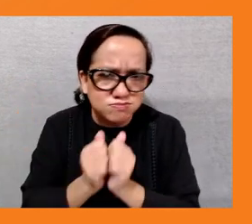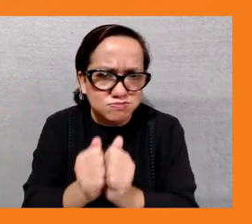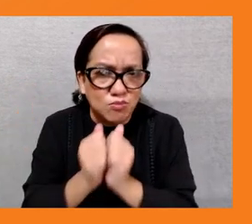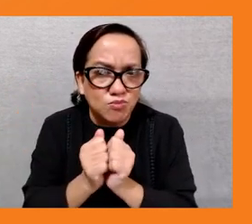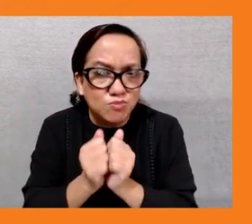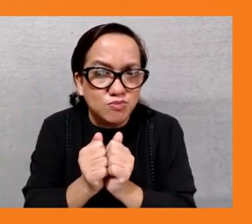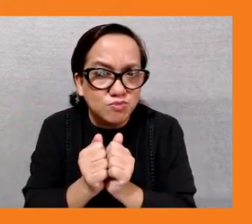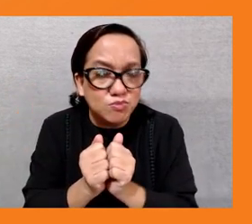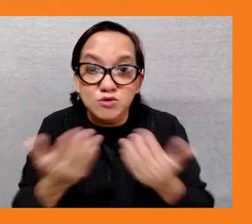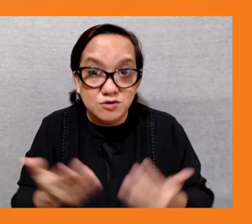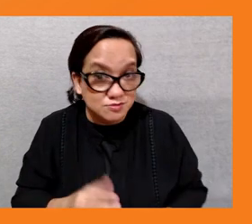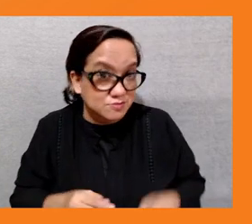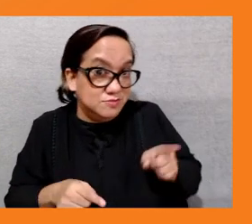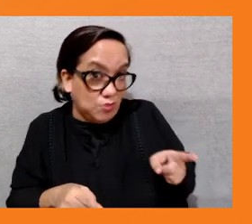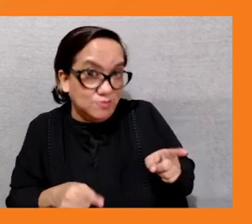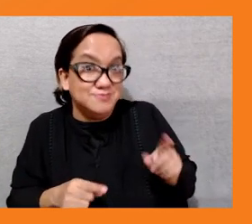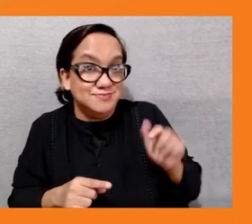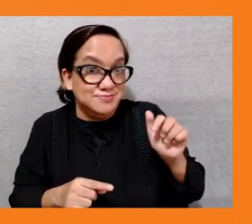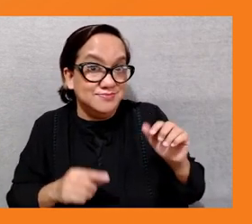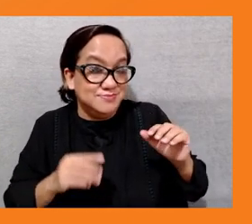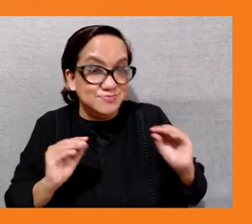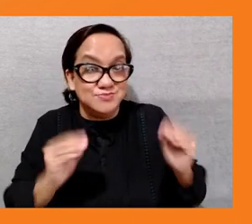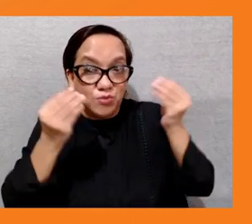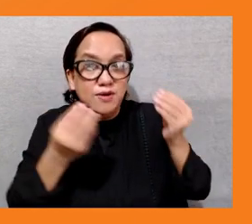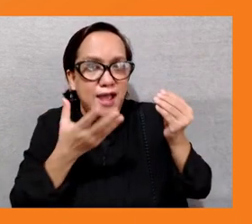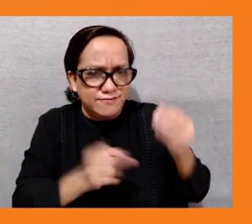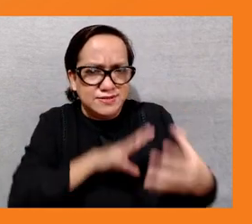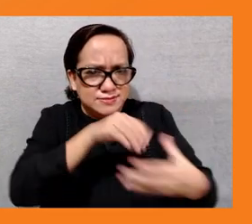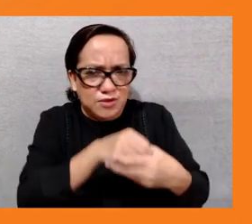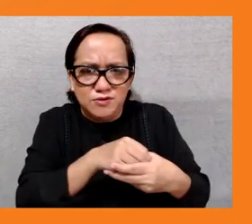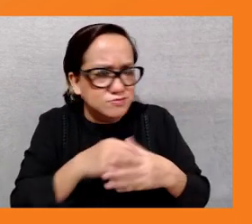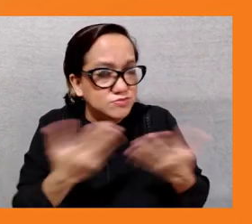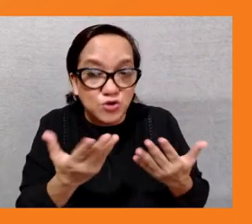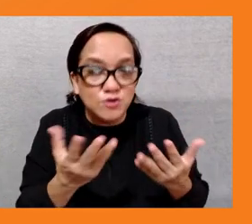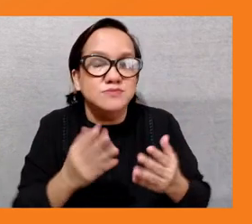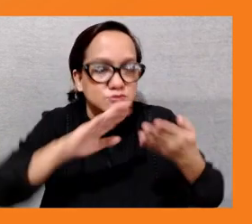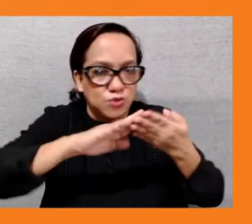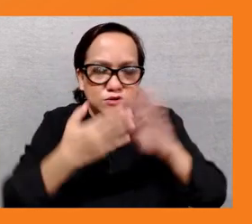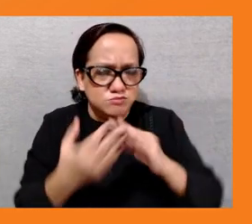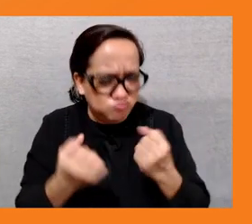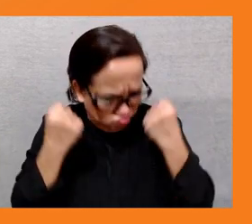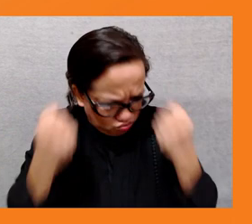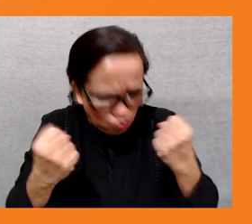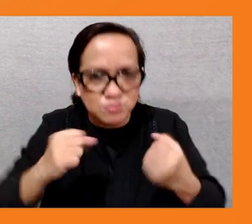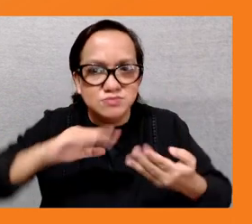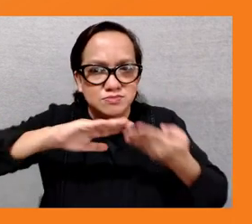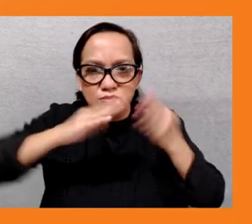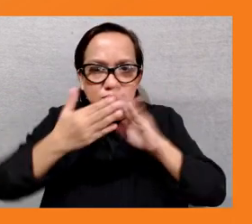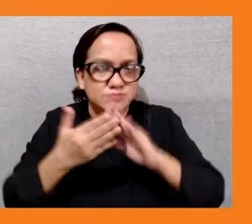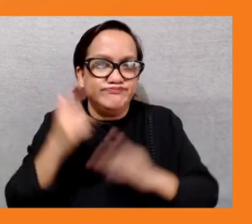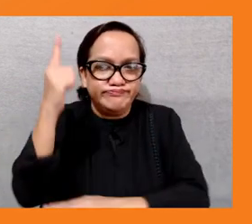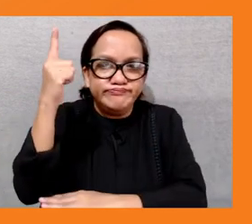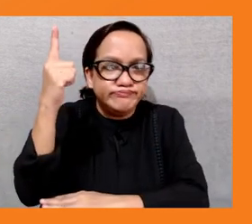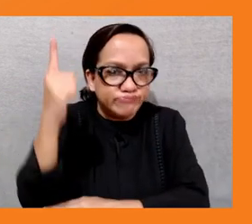bring about uh climate resilience and and preparing themselves for what's to come with respect to the